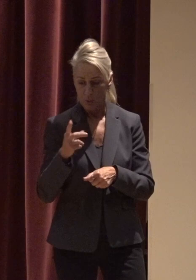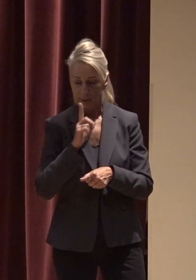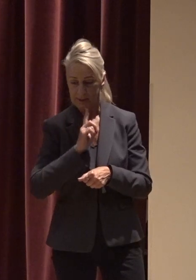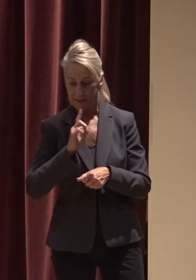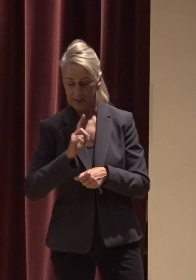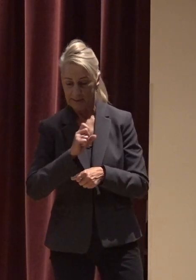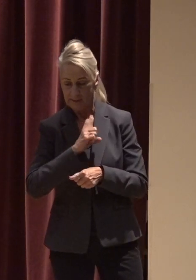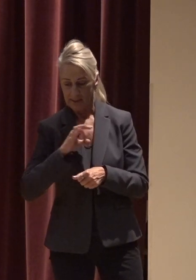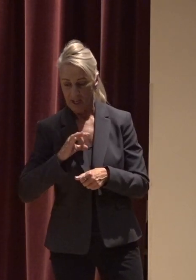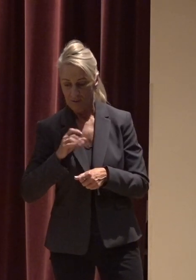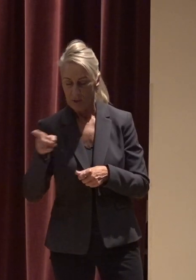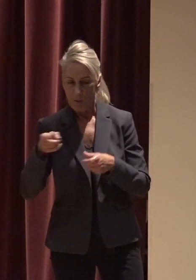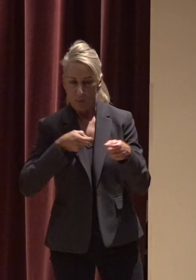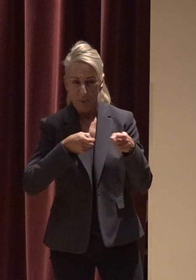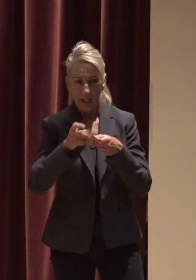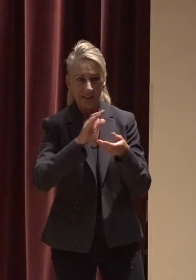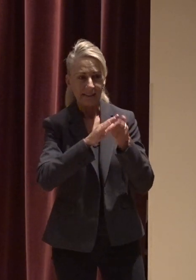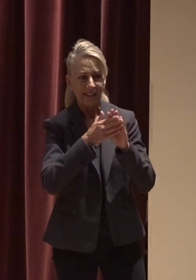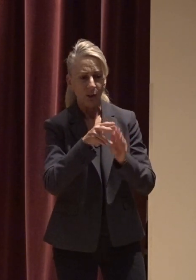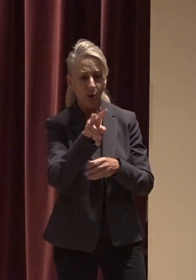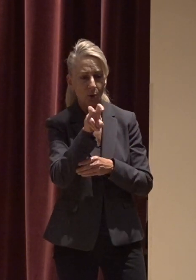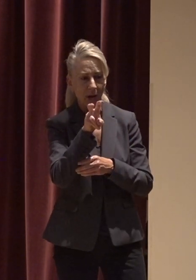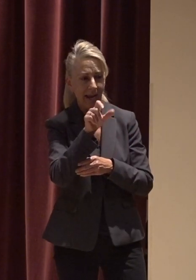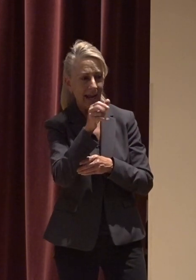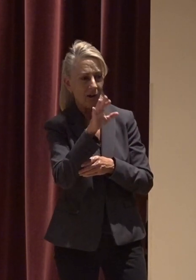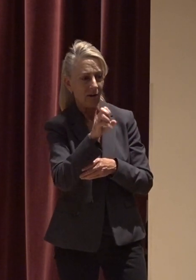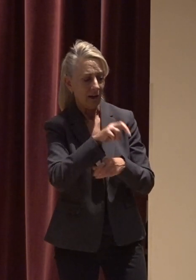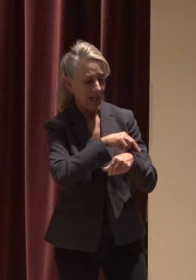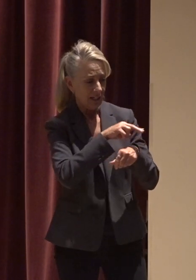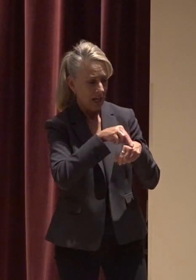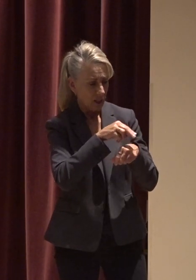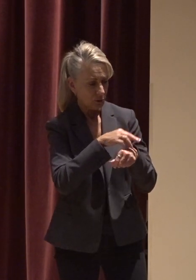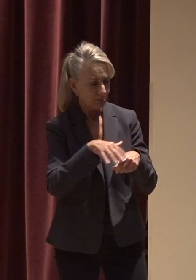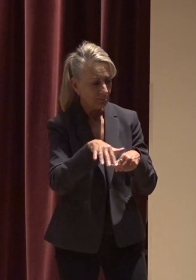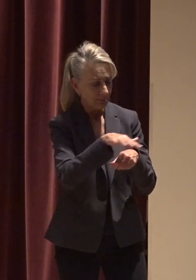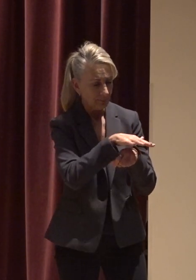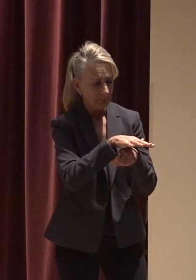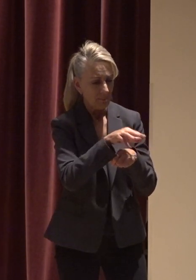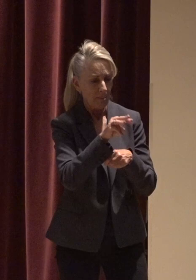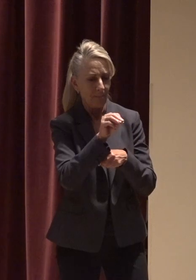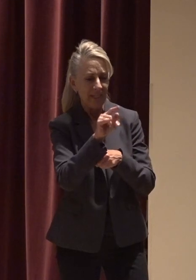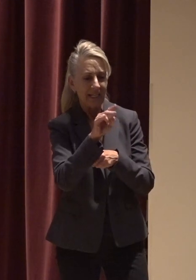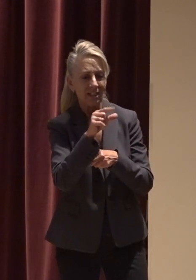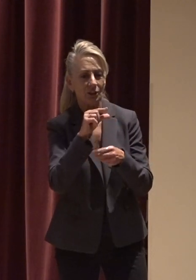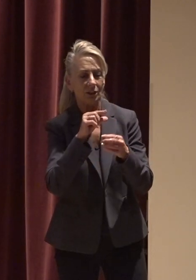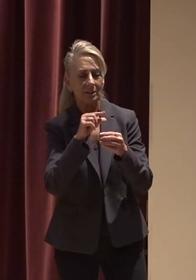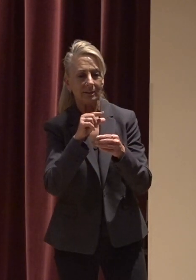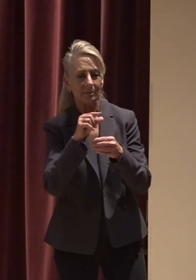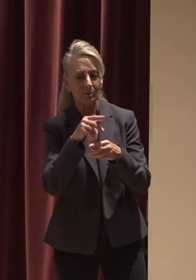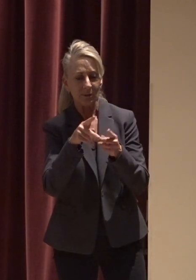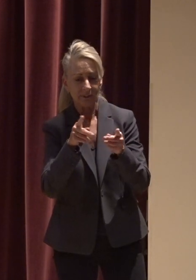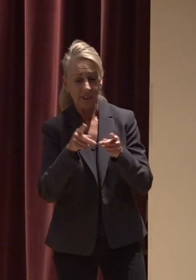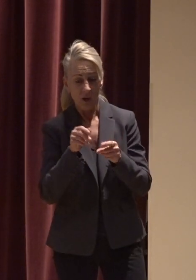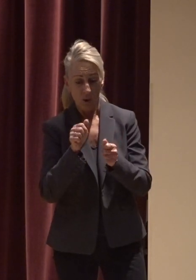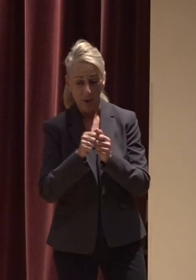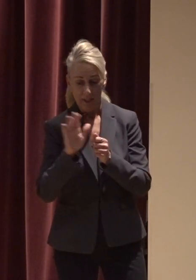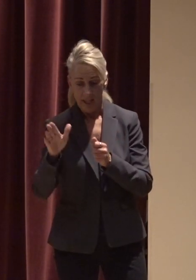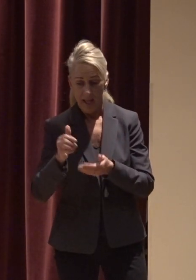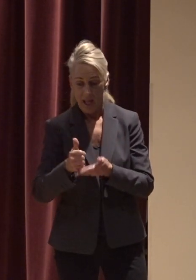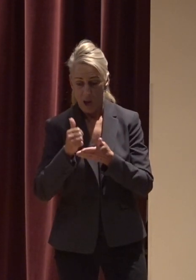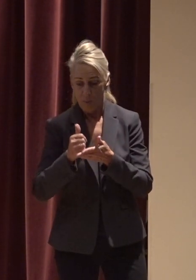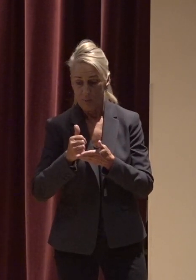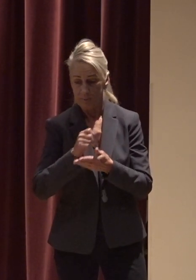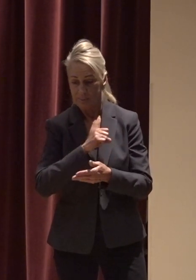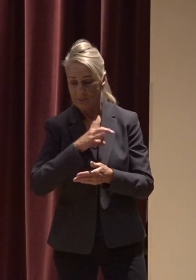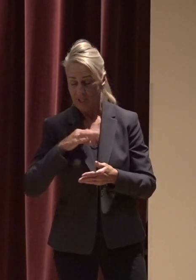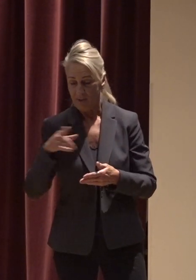manages the city's 200 acres of natural areas and mitigation sites and with the help of the stream crew and operations maintenance crews